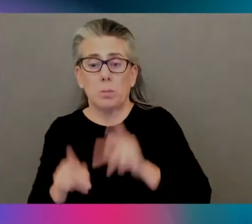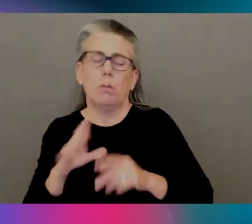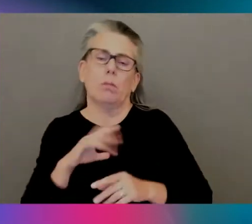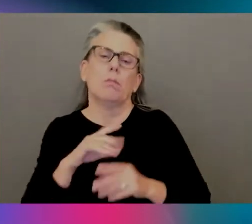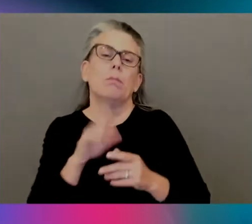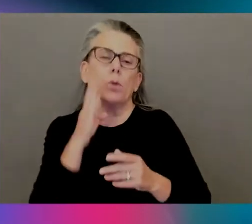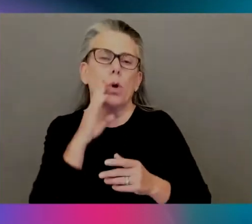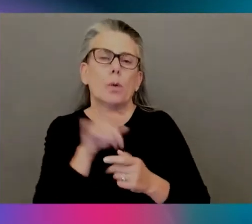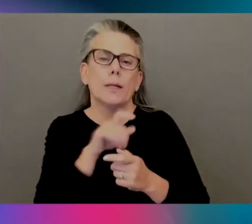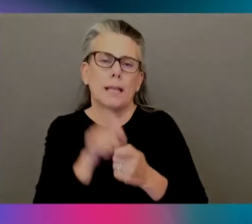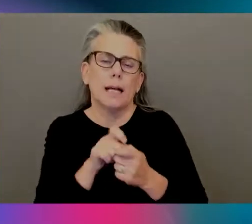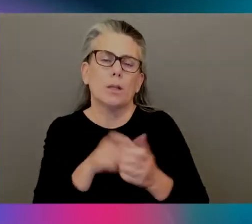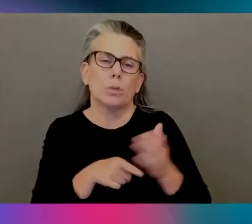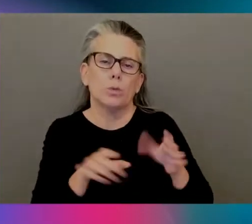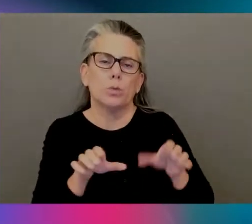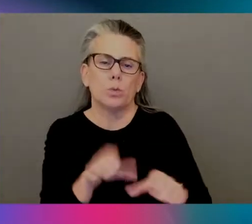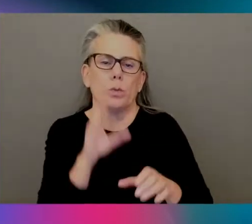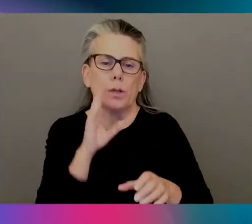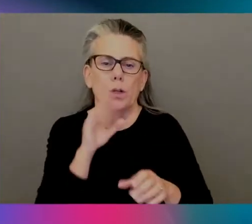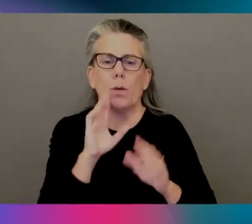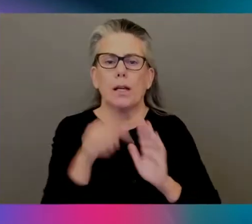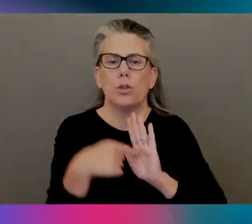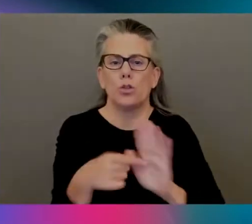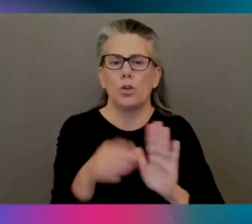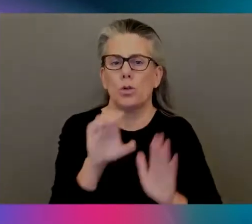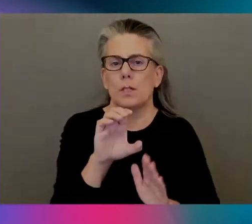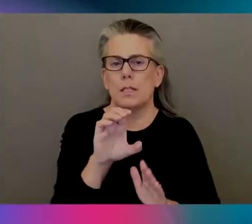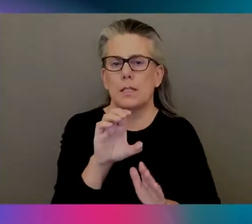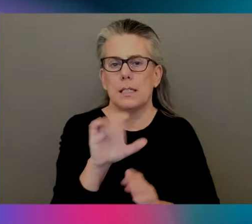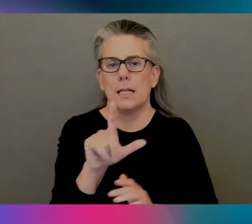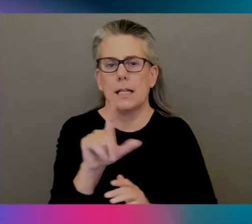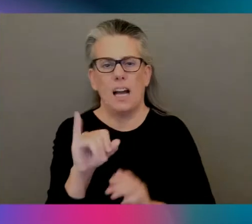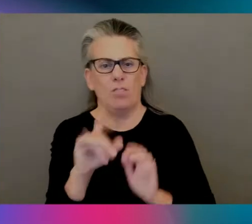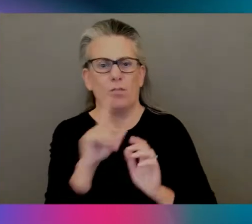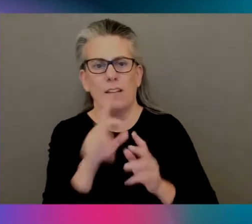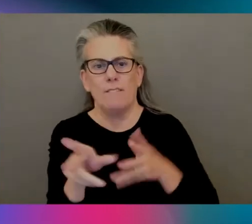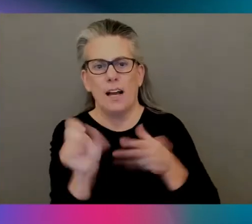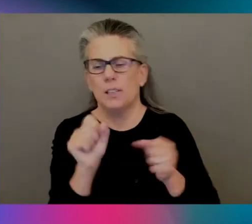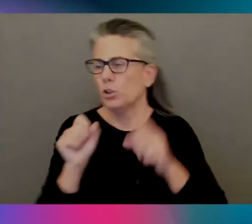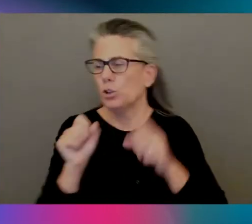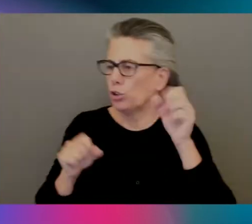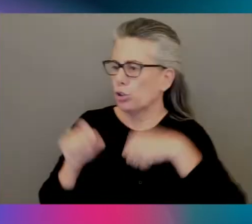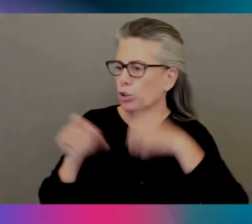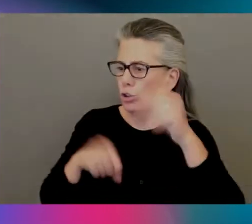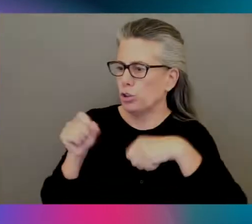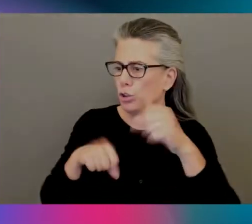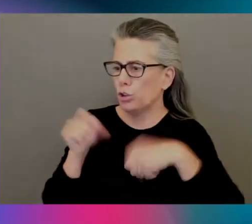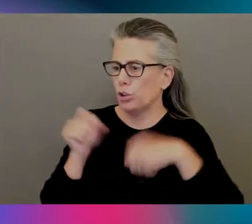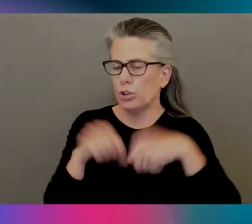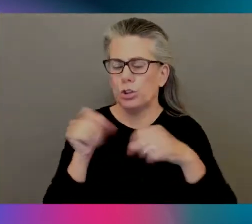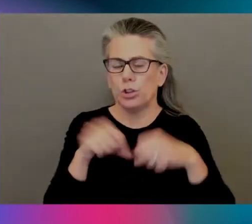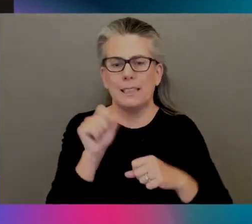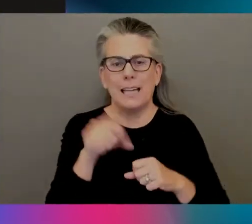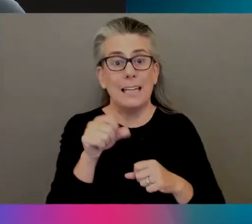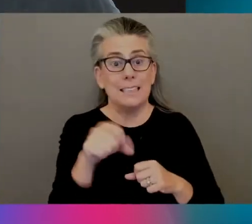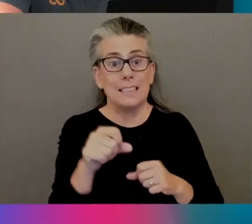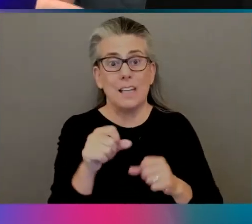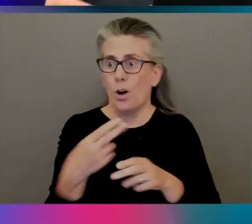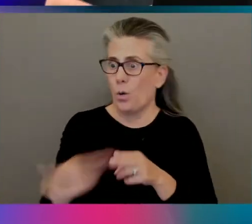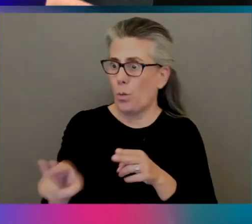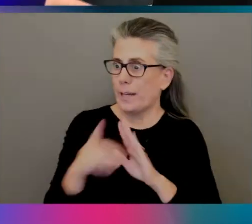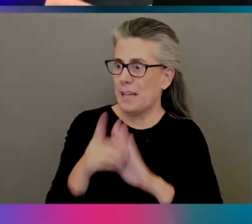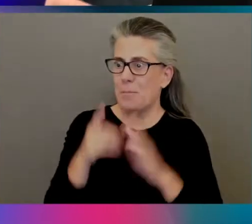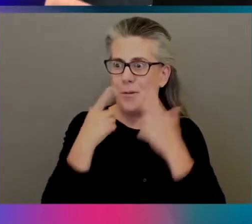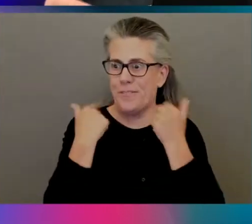I can show you, like, the CLI real fast. Oh, sure, Let's hop in. Quick to demo. I like that about you. Quick to demo. That's great.